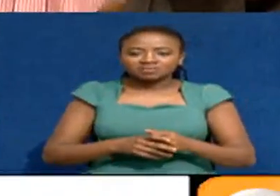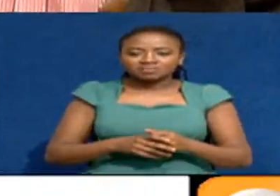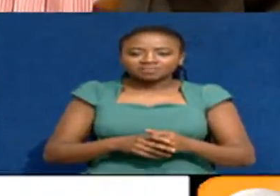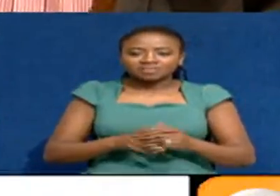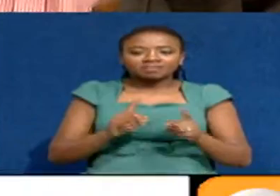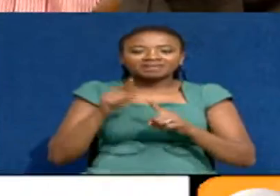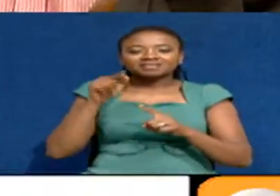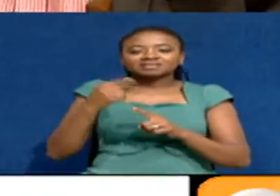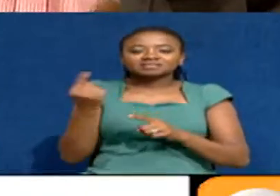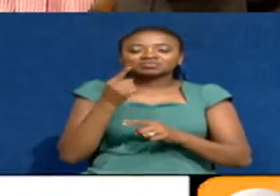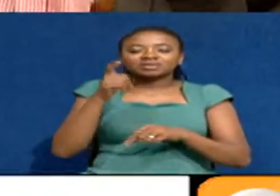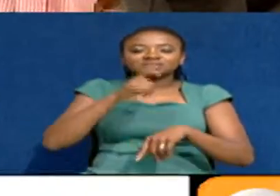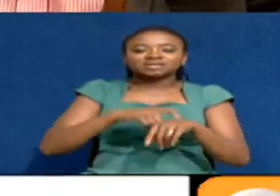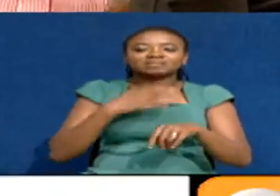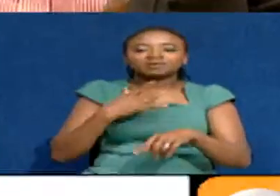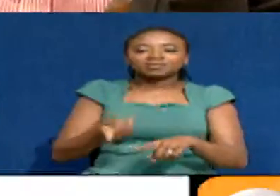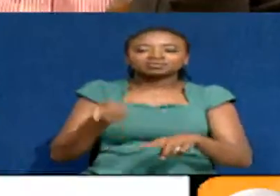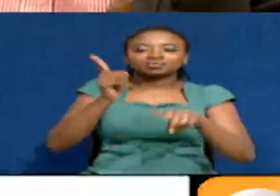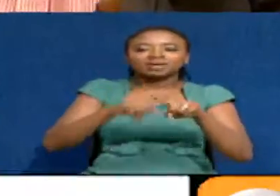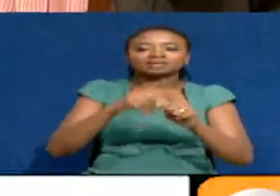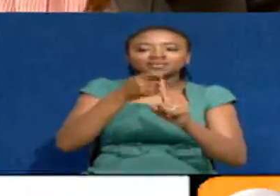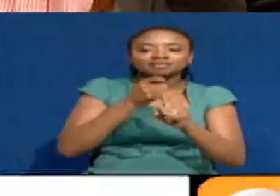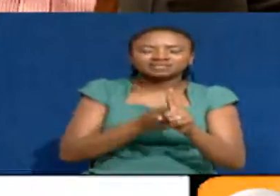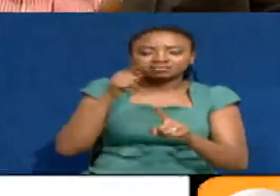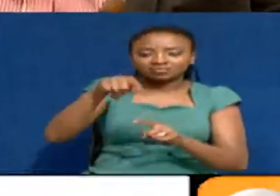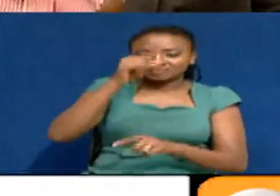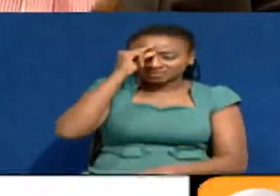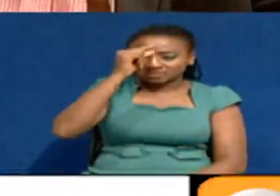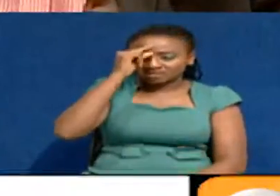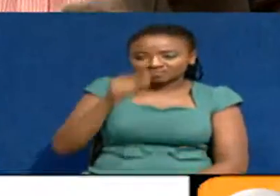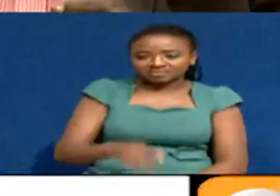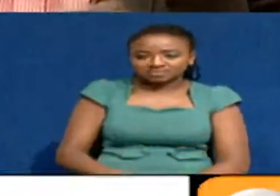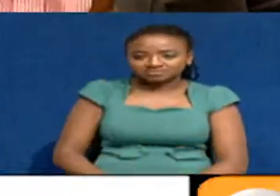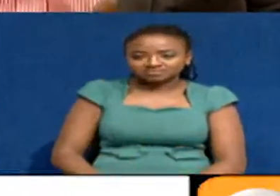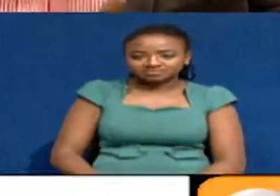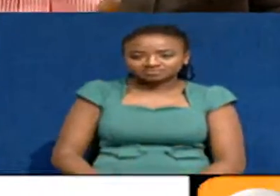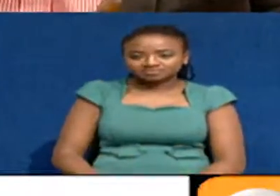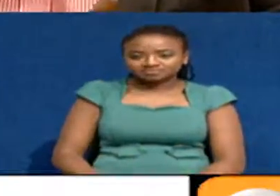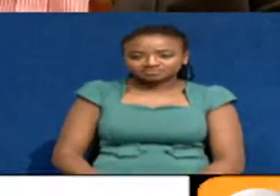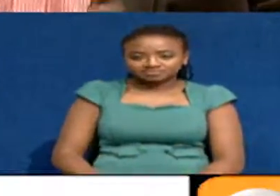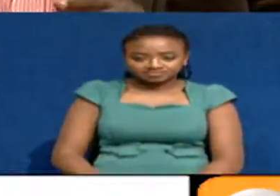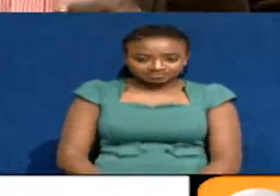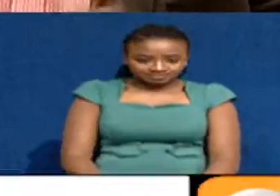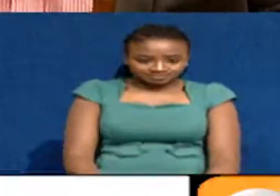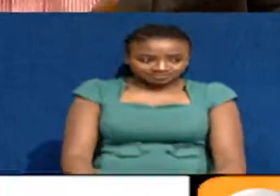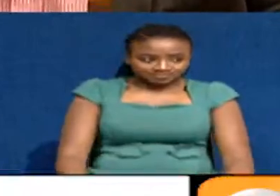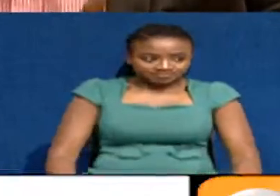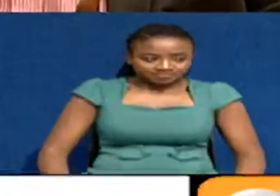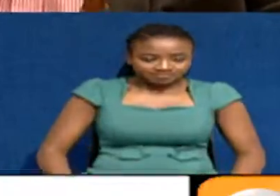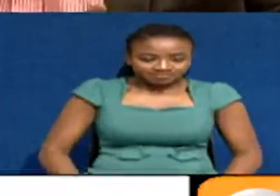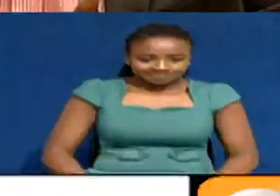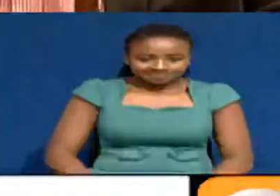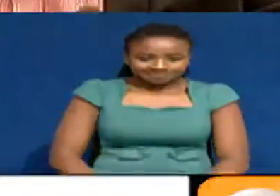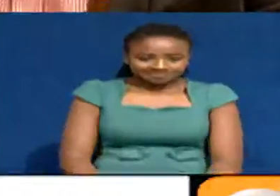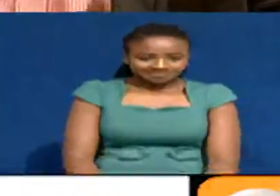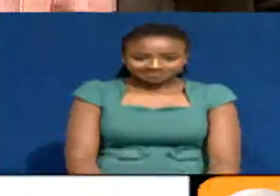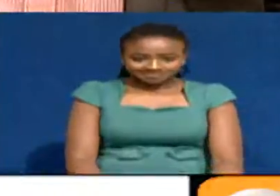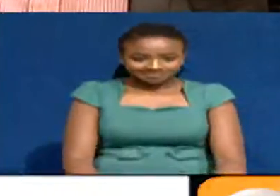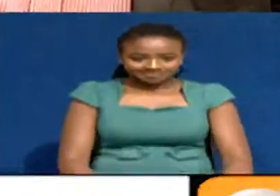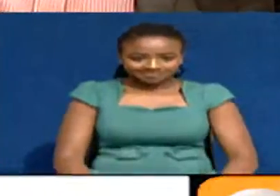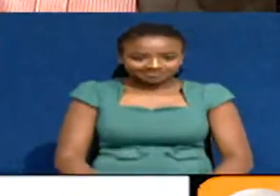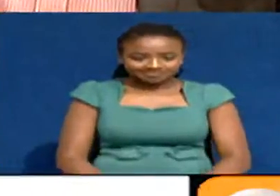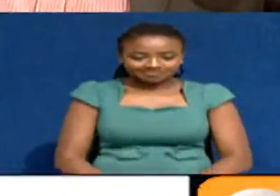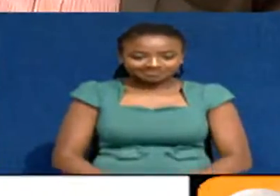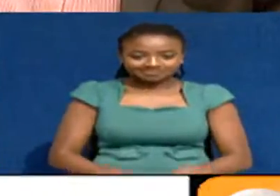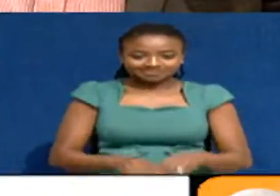a scheme to try to extend the term of this government. I think when I answer... The constitution is clear, and they must be prepared to face a battle on the